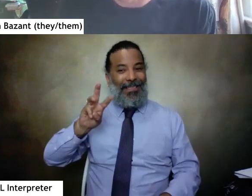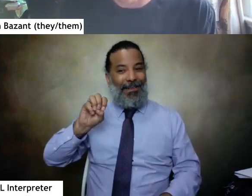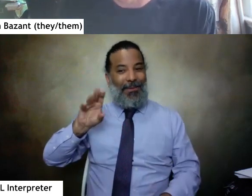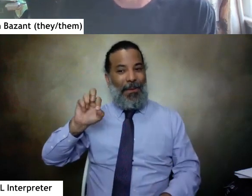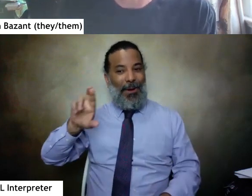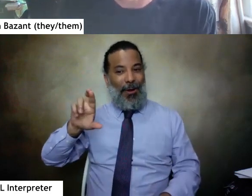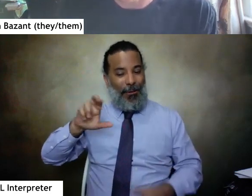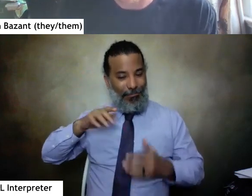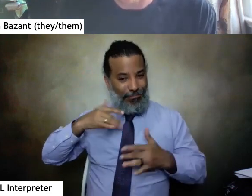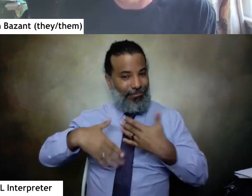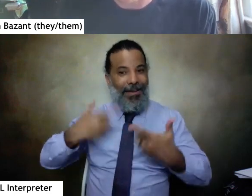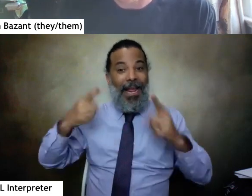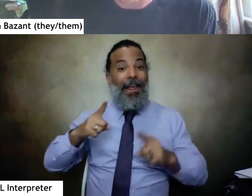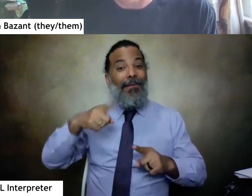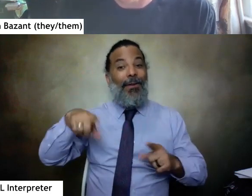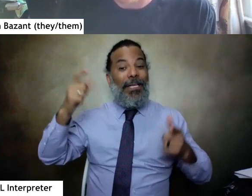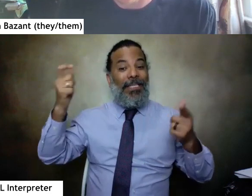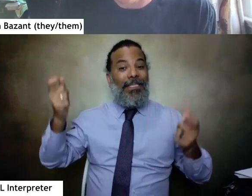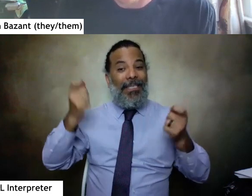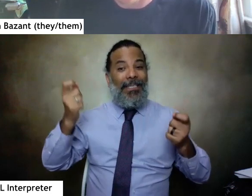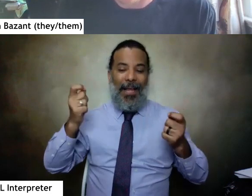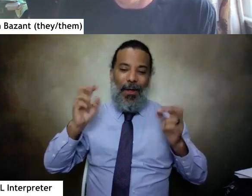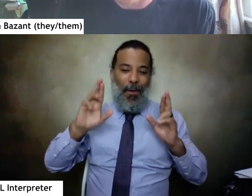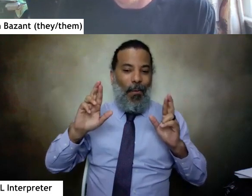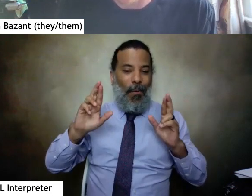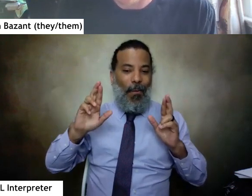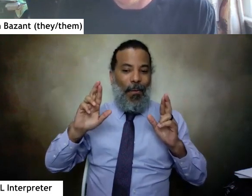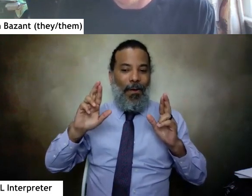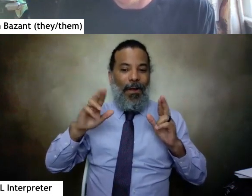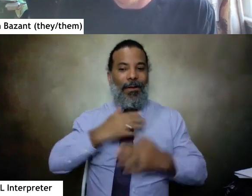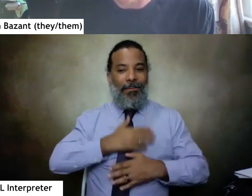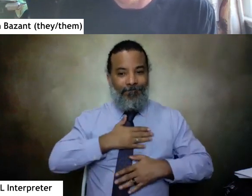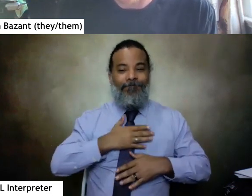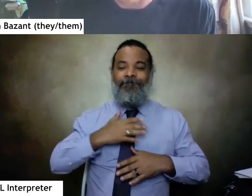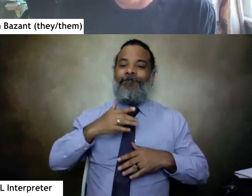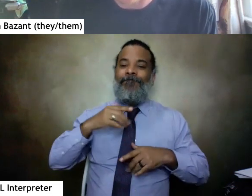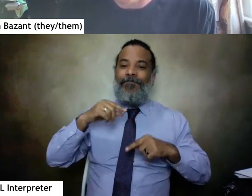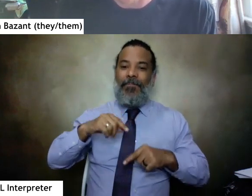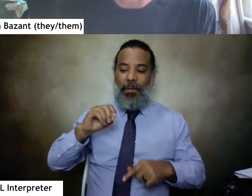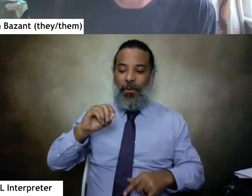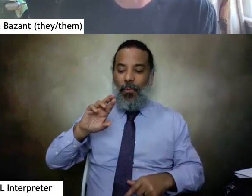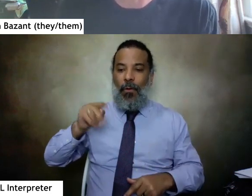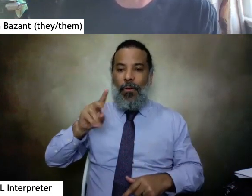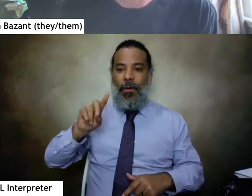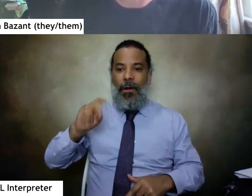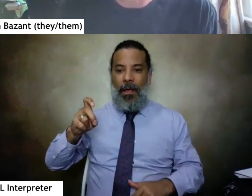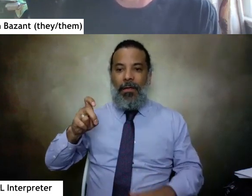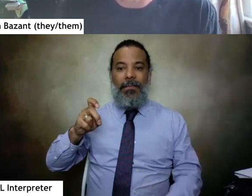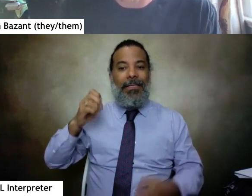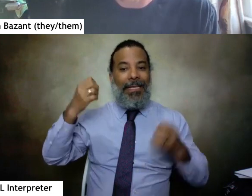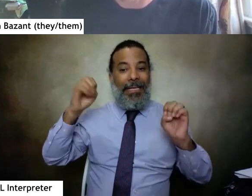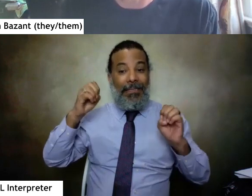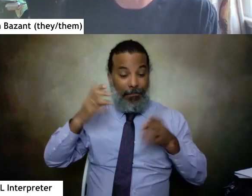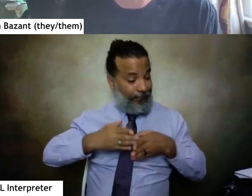if you are celebrating i hope you are having a fantastic orthodox easter i hope that the end of passover